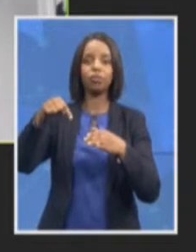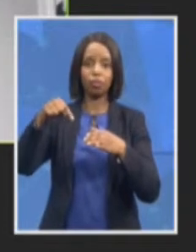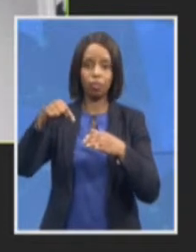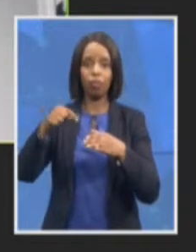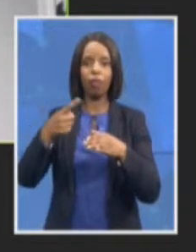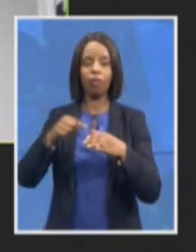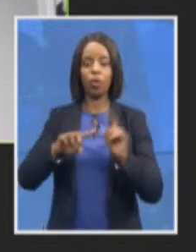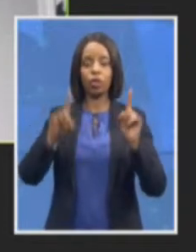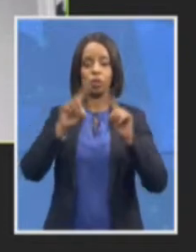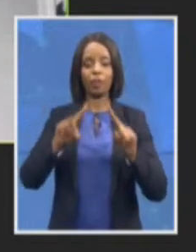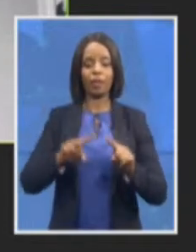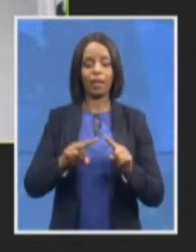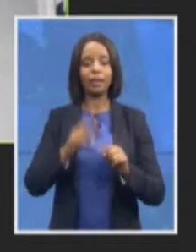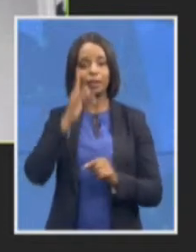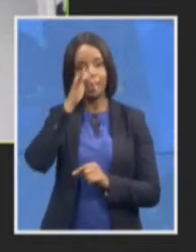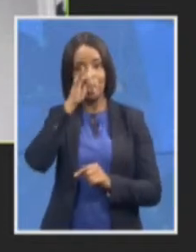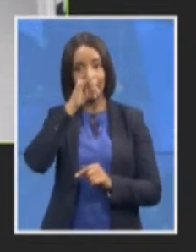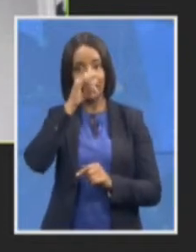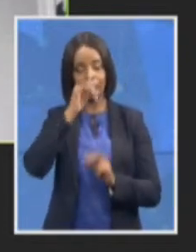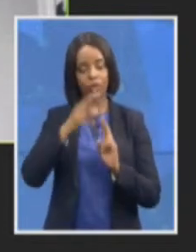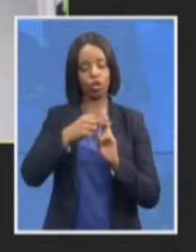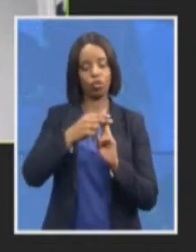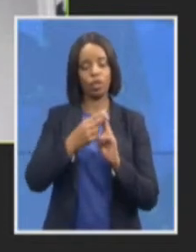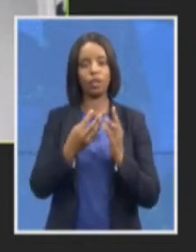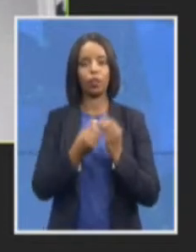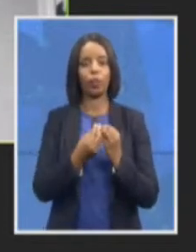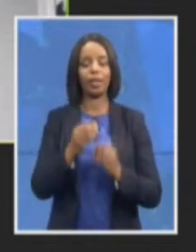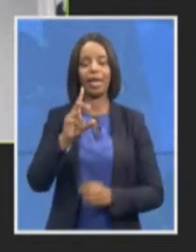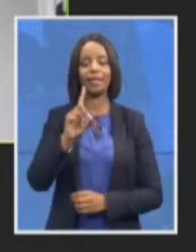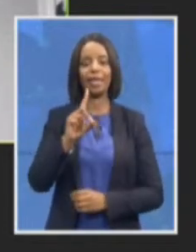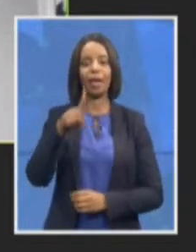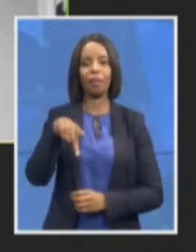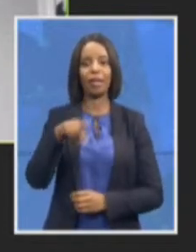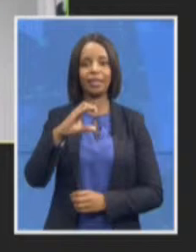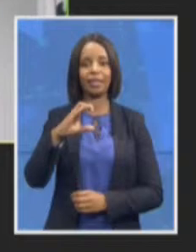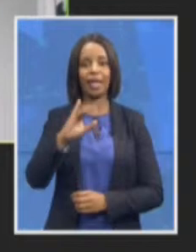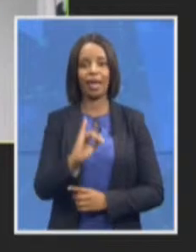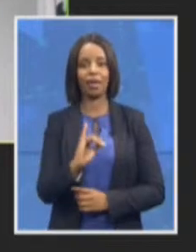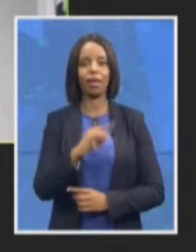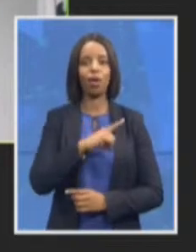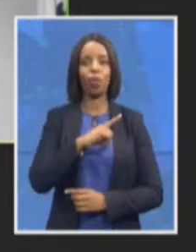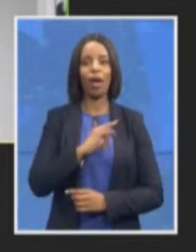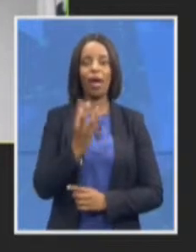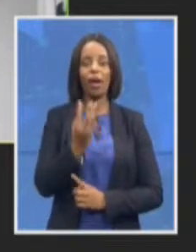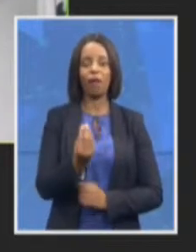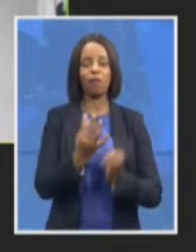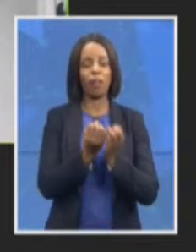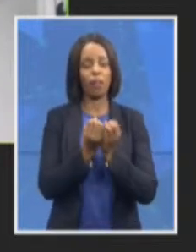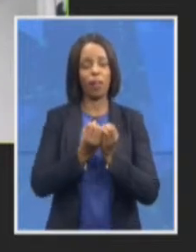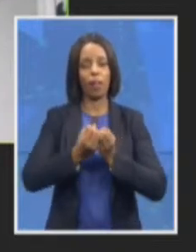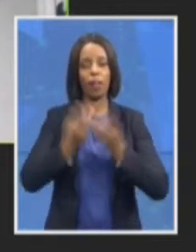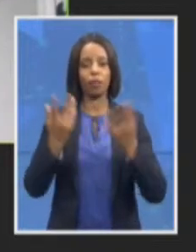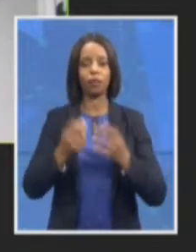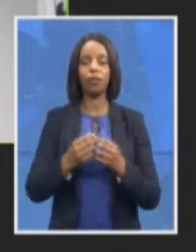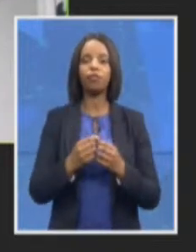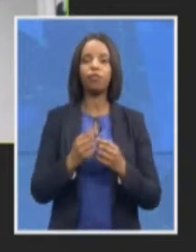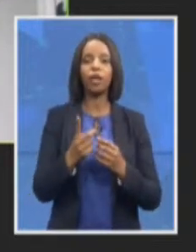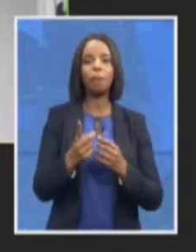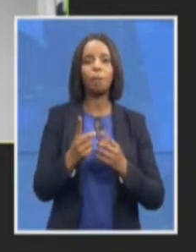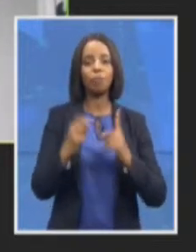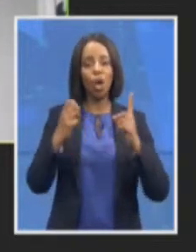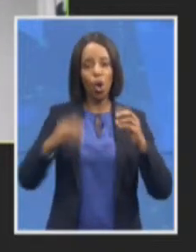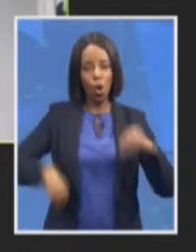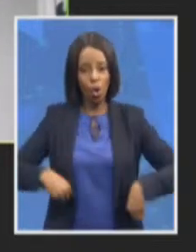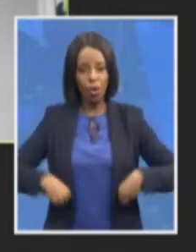with the DPCI to deal with a whole lot of other corruption high-level complex corruption matters and in that